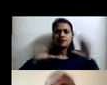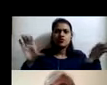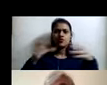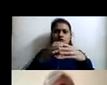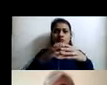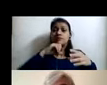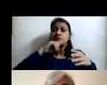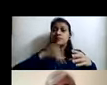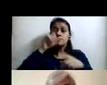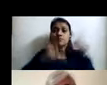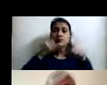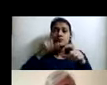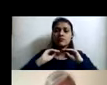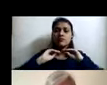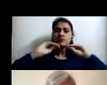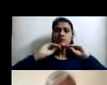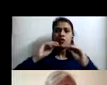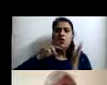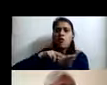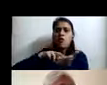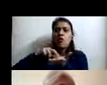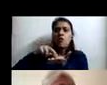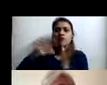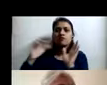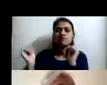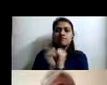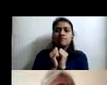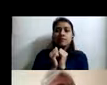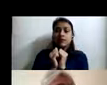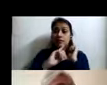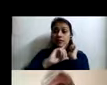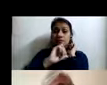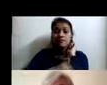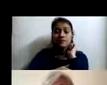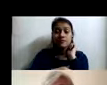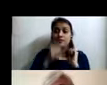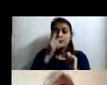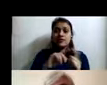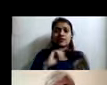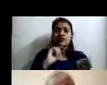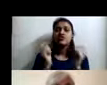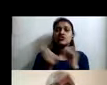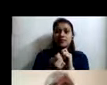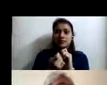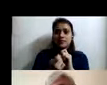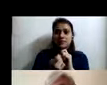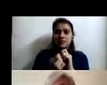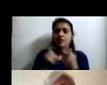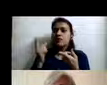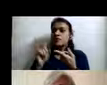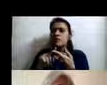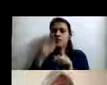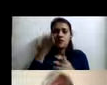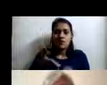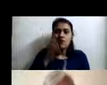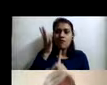we kicked off with these initial walks. What happened? So that was the vision. It's been now five years